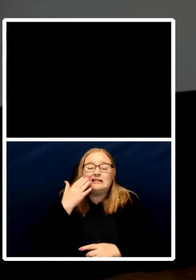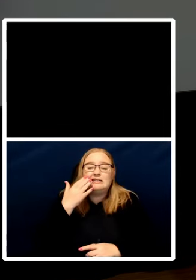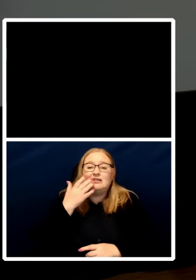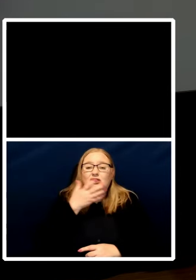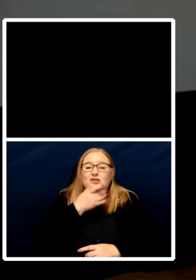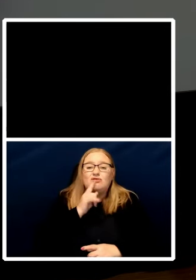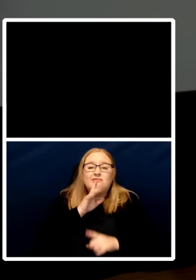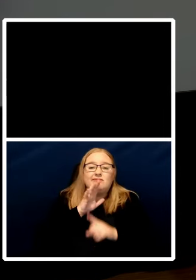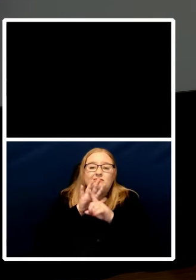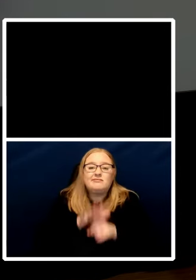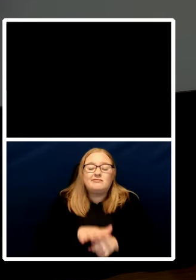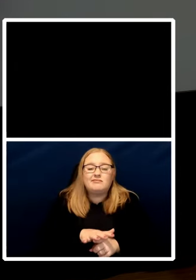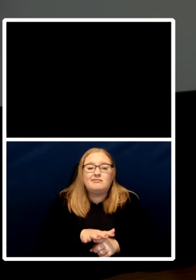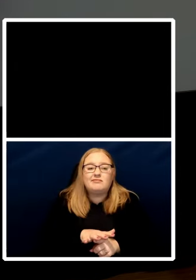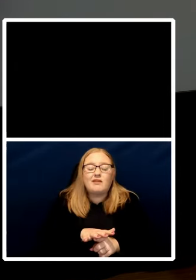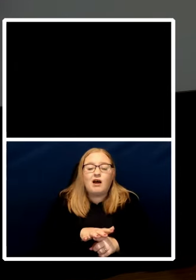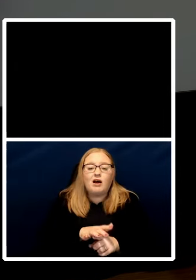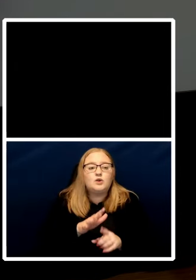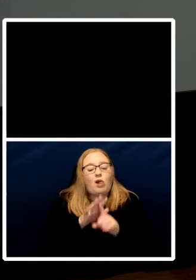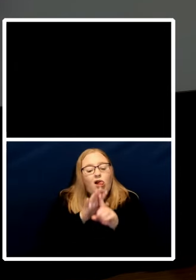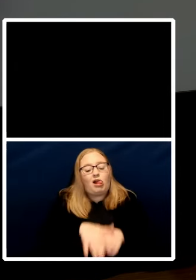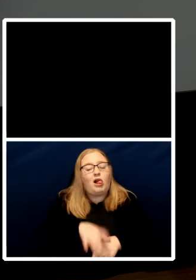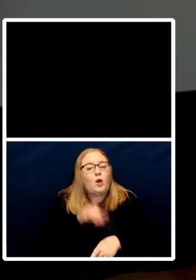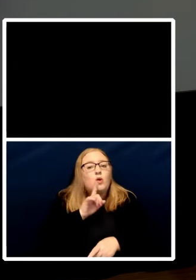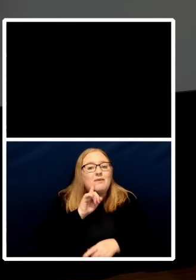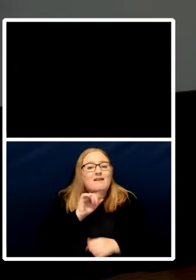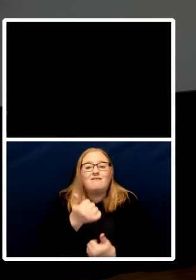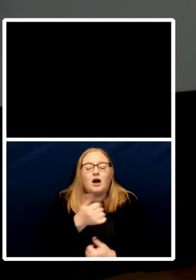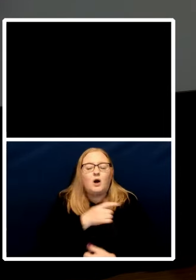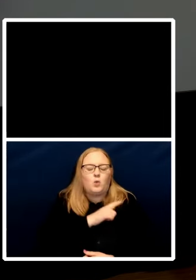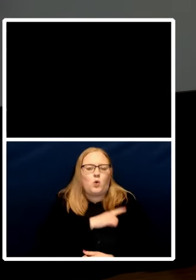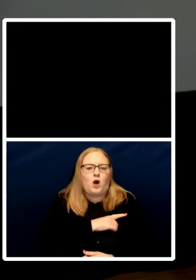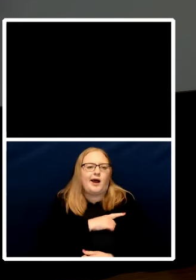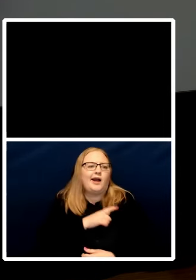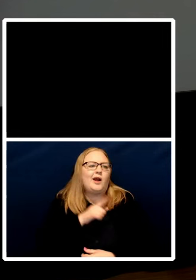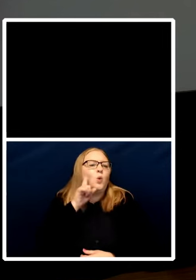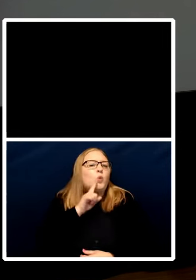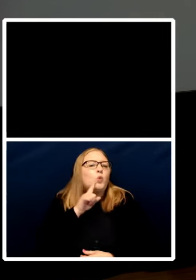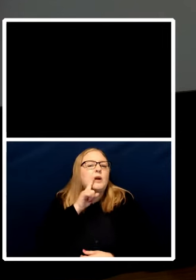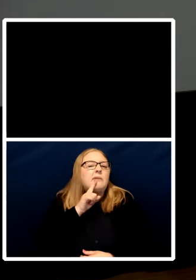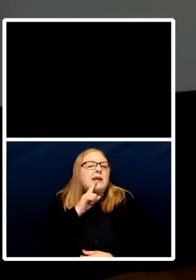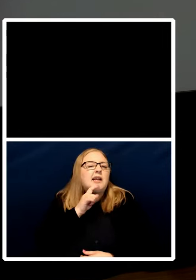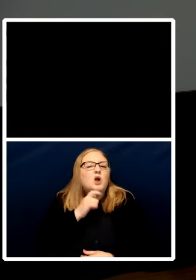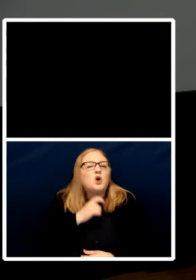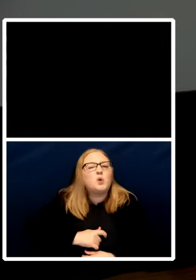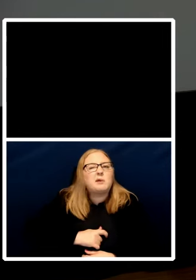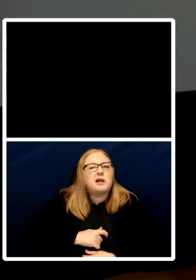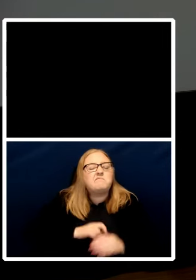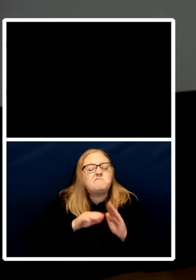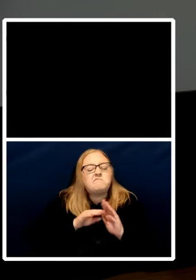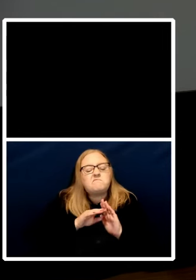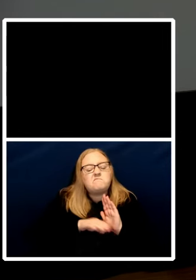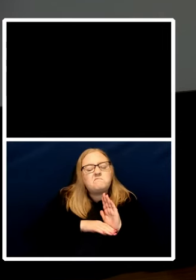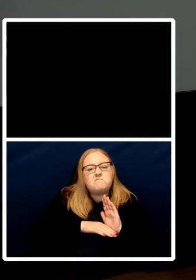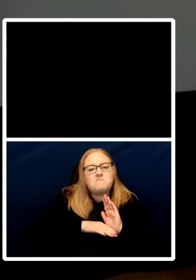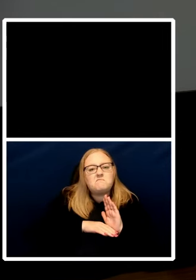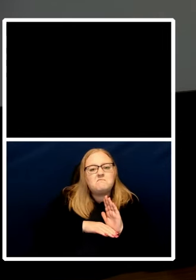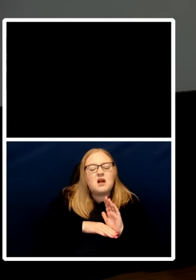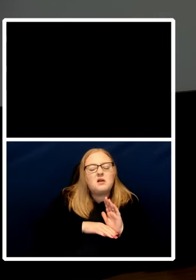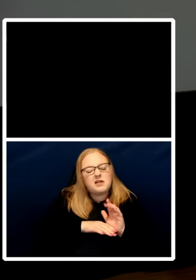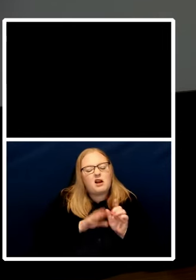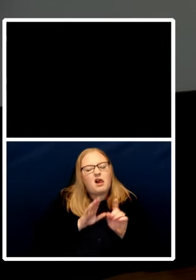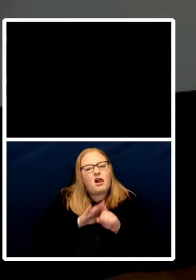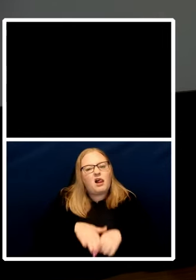in a lovely patronizing sort of way but they were just a little bit subhuman right and whenever